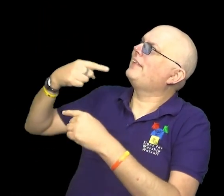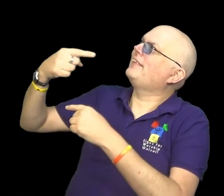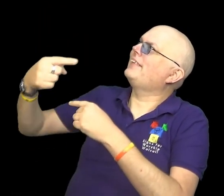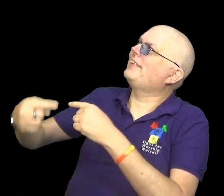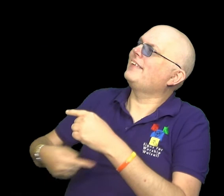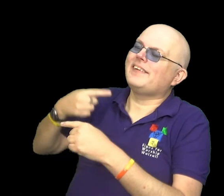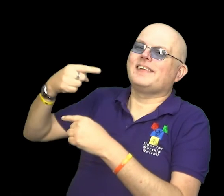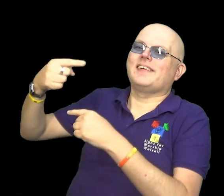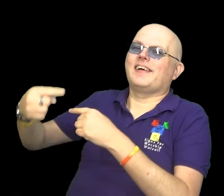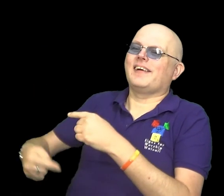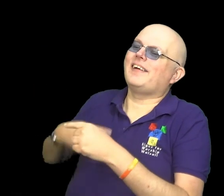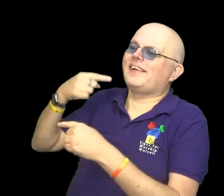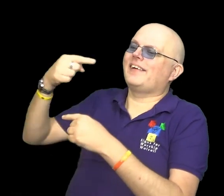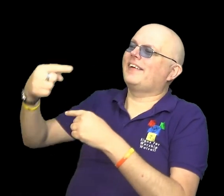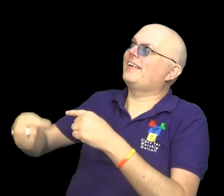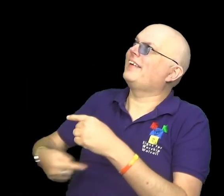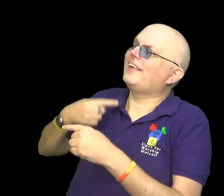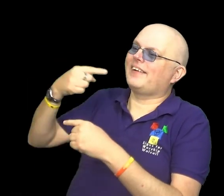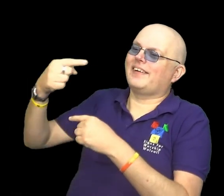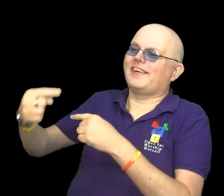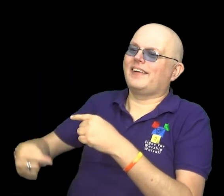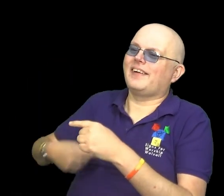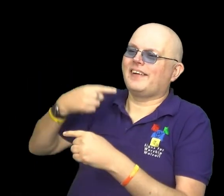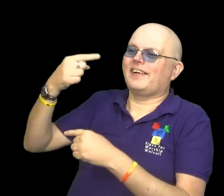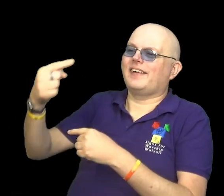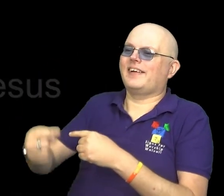forever seated high.